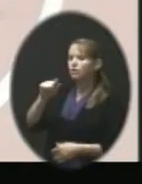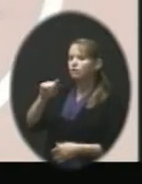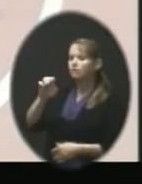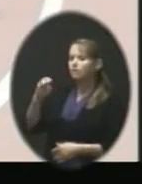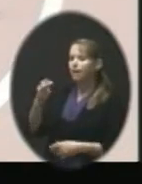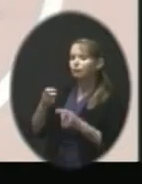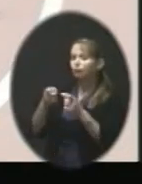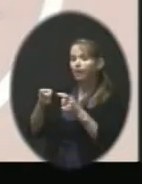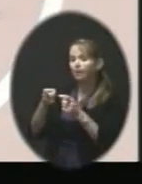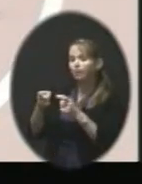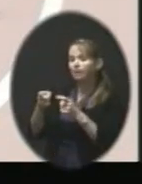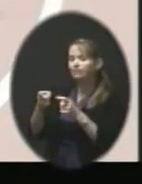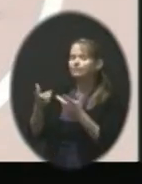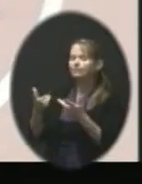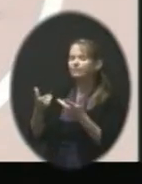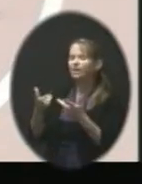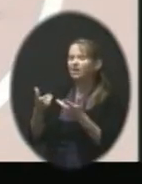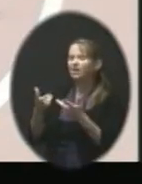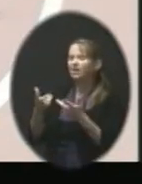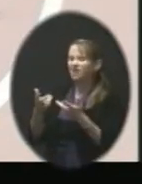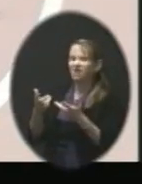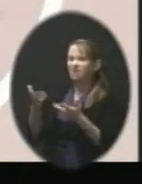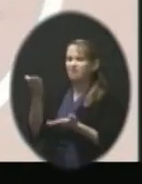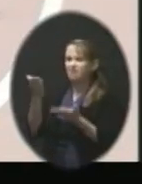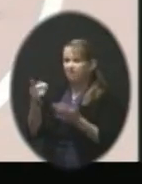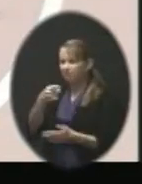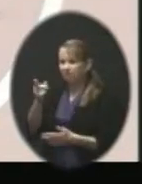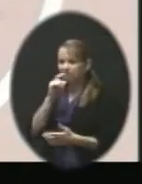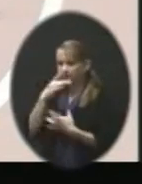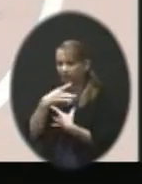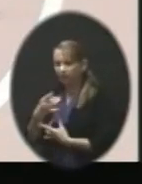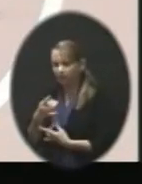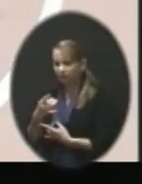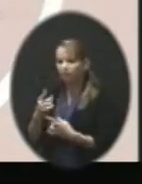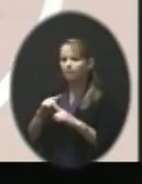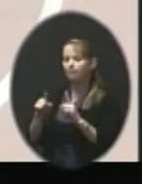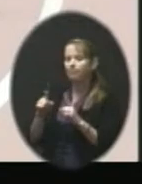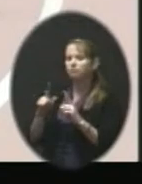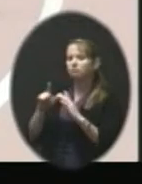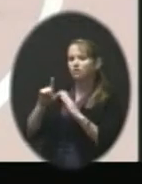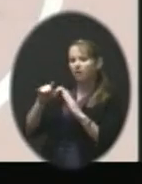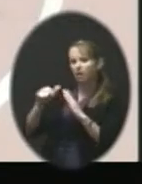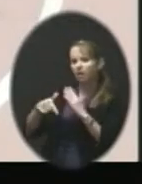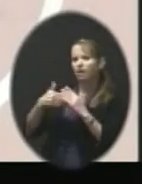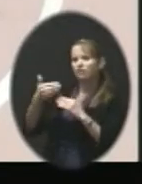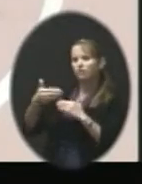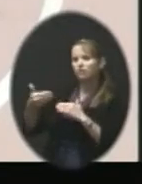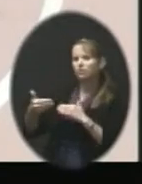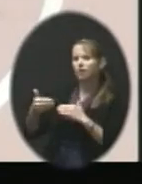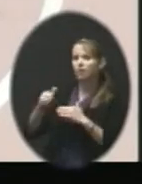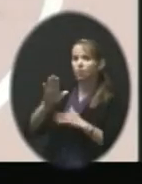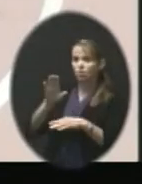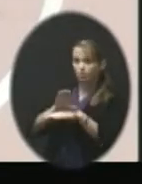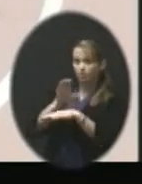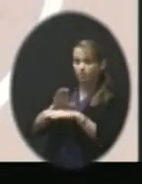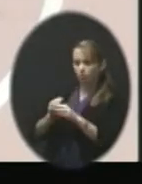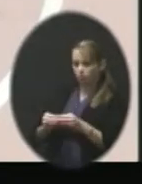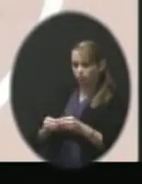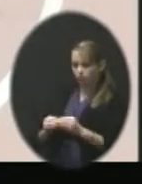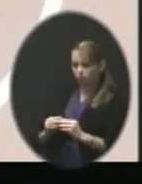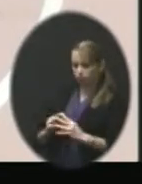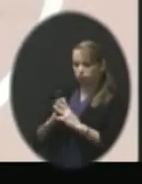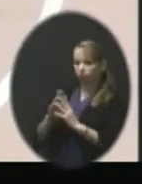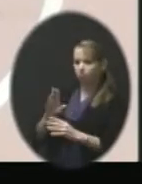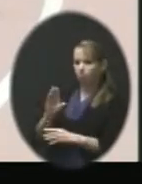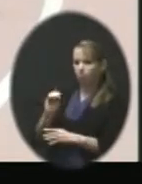talking about here, probably not of great interest to all of you, but every now and then you'll probably boot up your machine at home and you'll notice a little message down in the